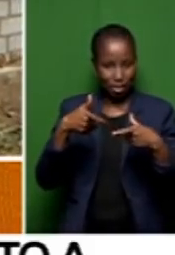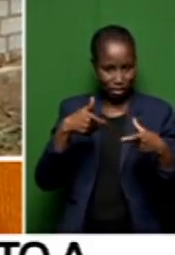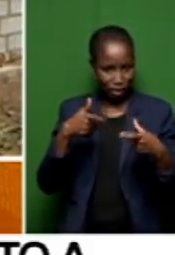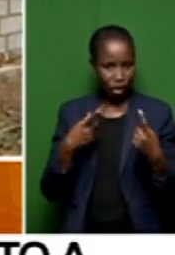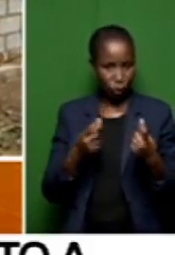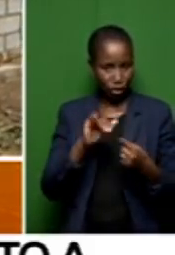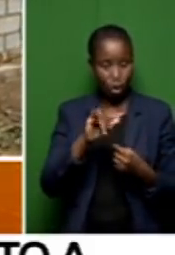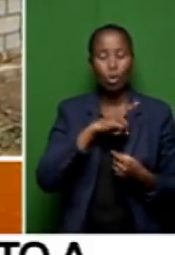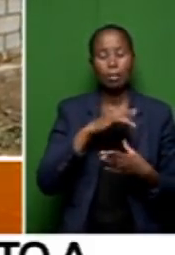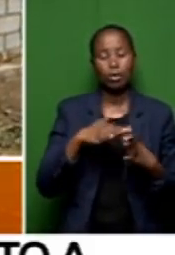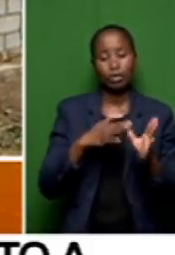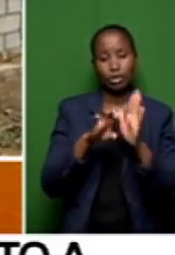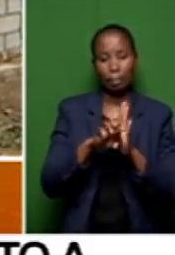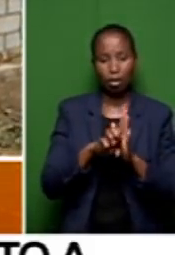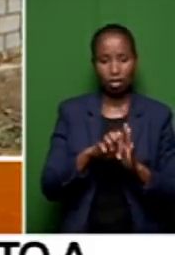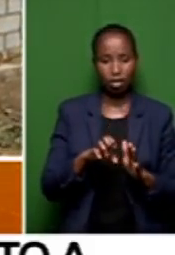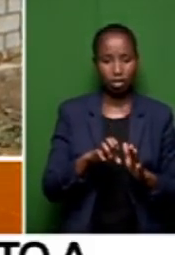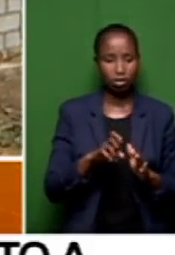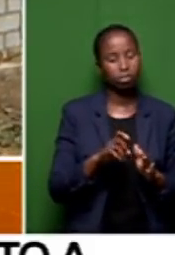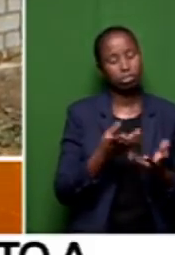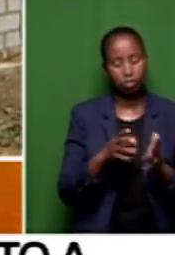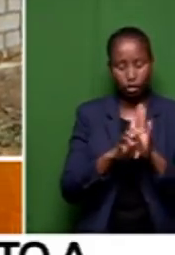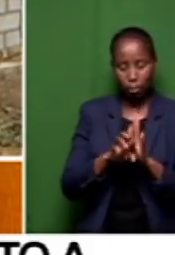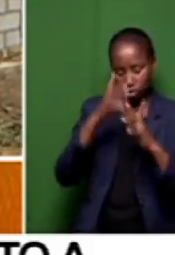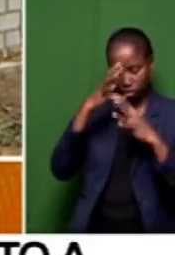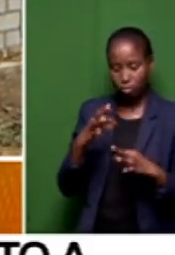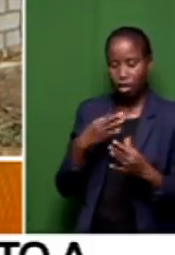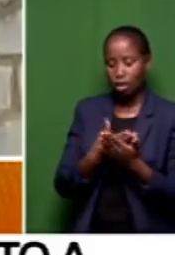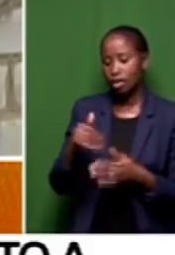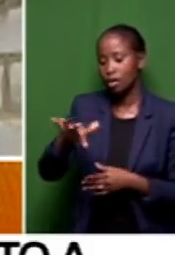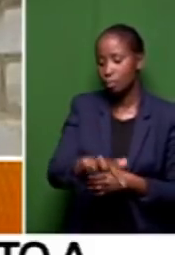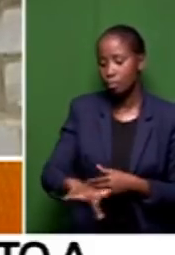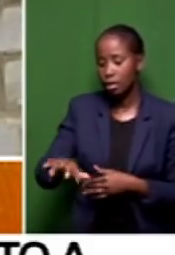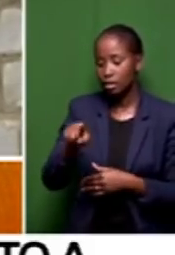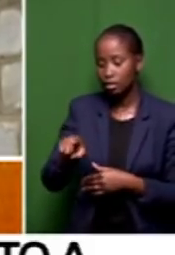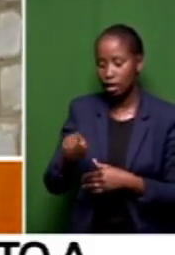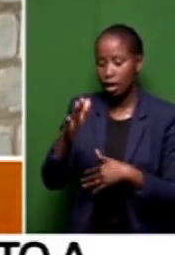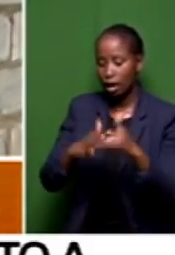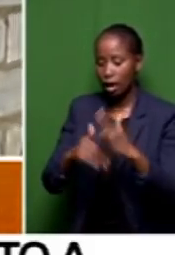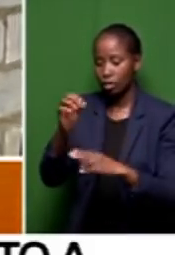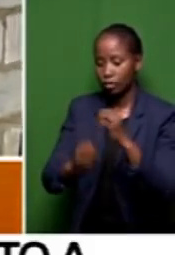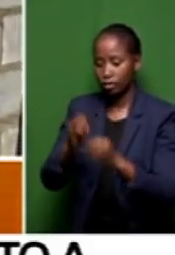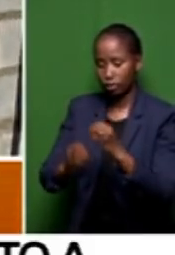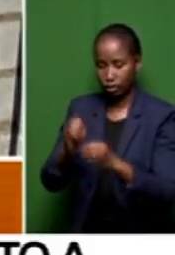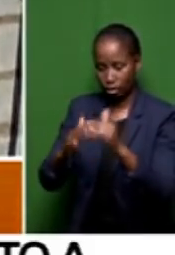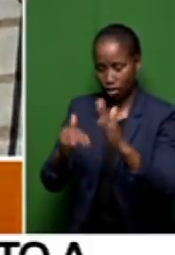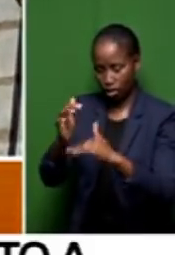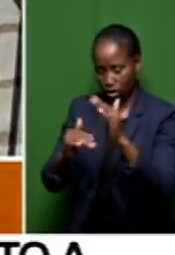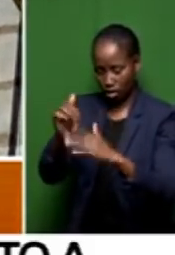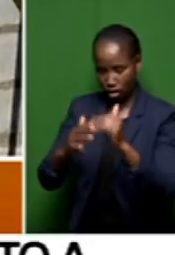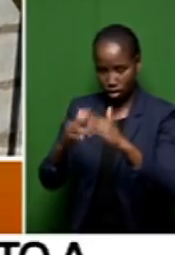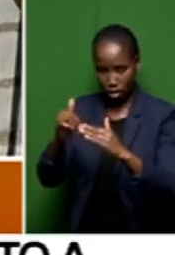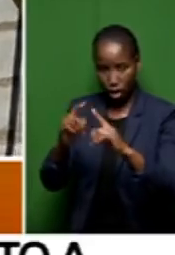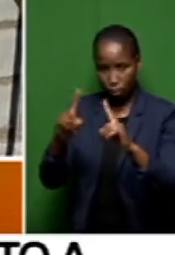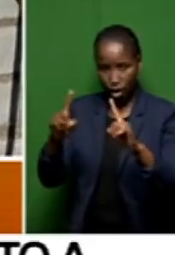build houses in a certain area, if there are no roads there, people will be